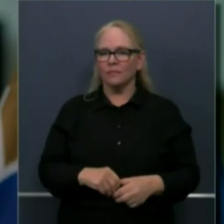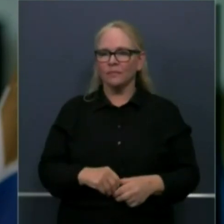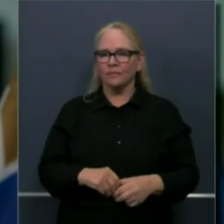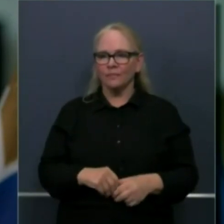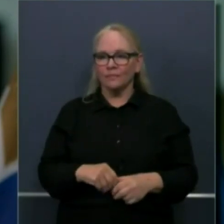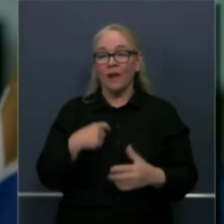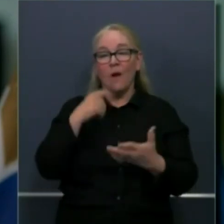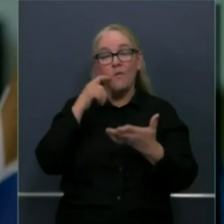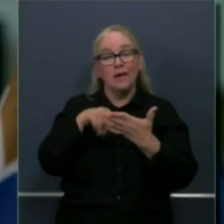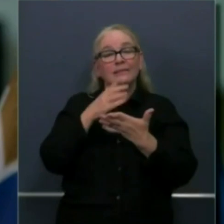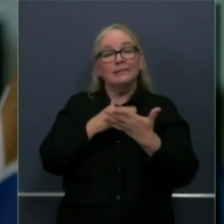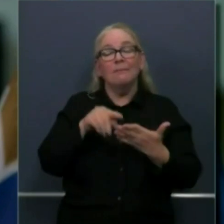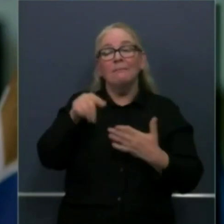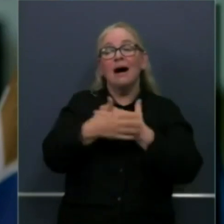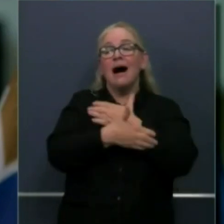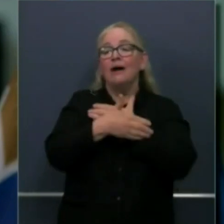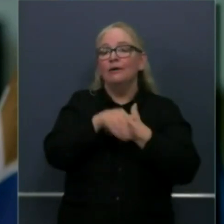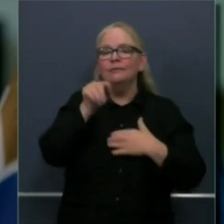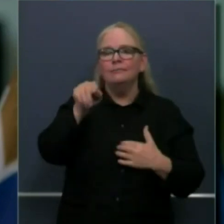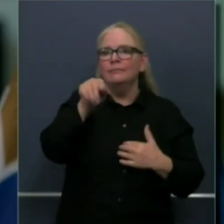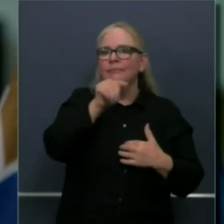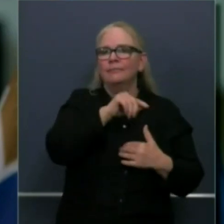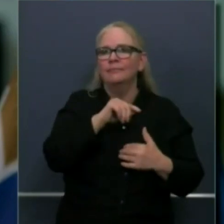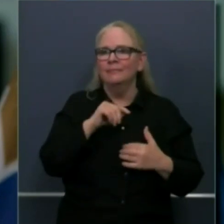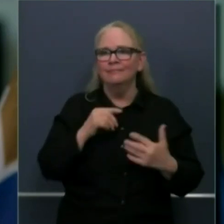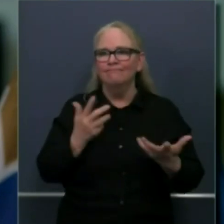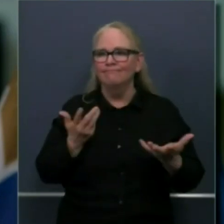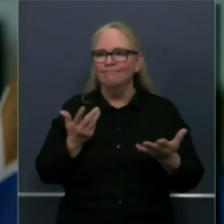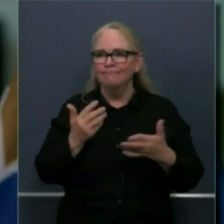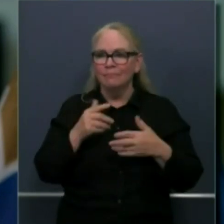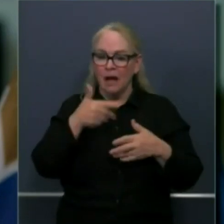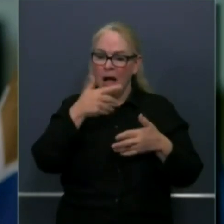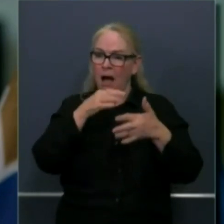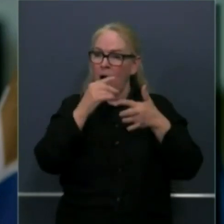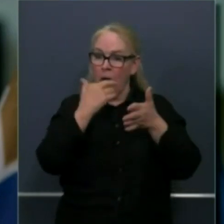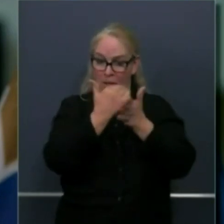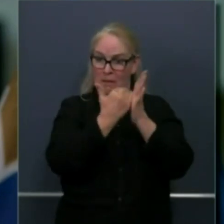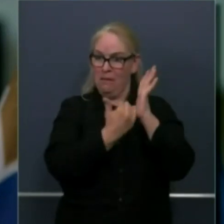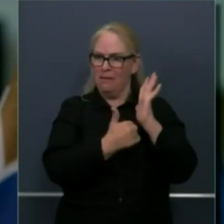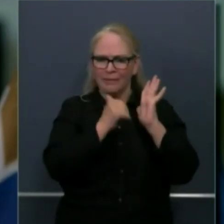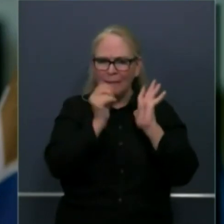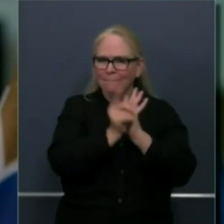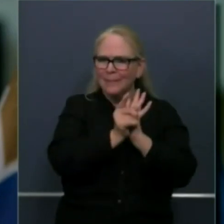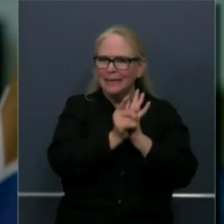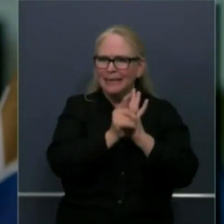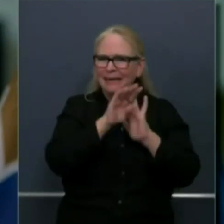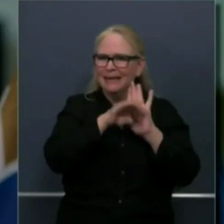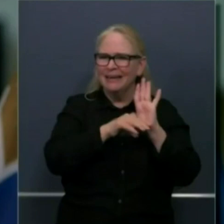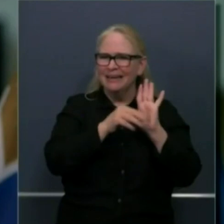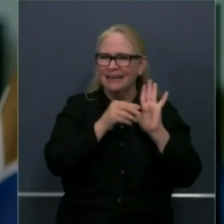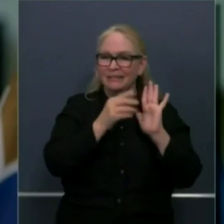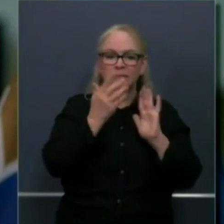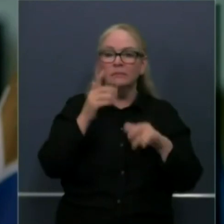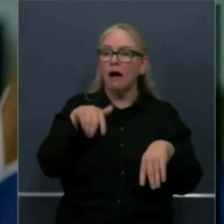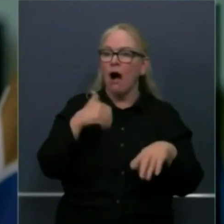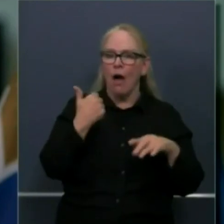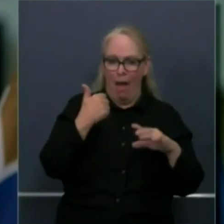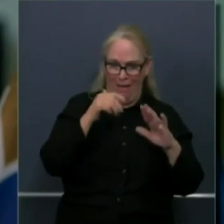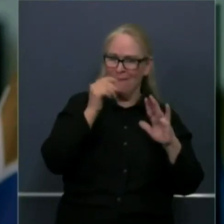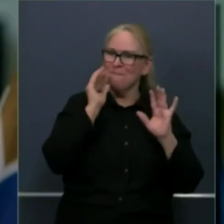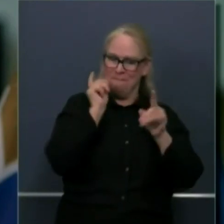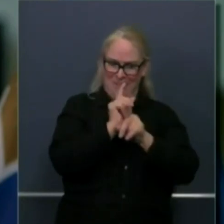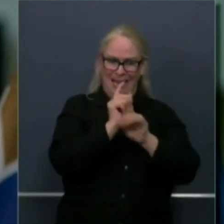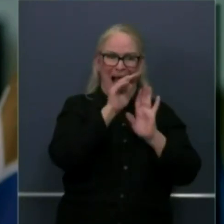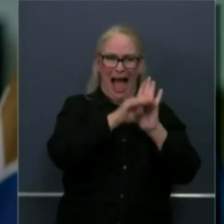cylinders and where they hit 13 out of the 14 guidelines to get into a variance and they have a unique circumstance with a federal